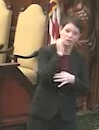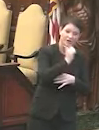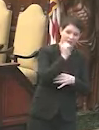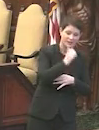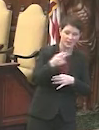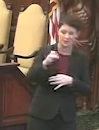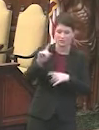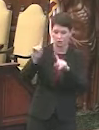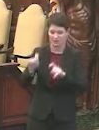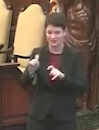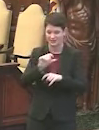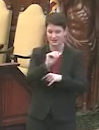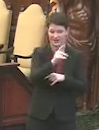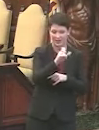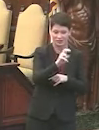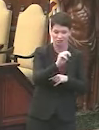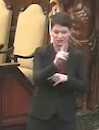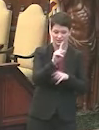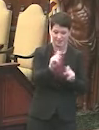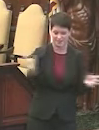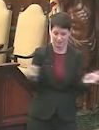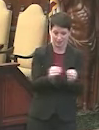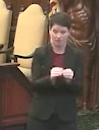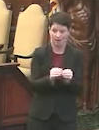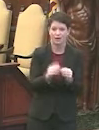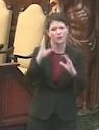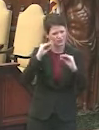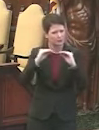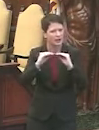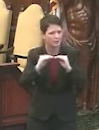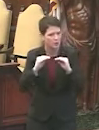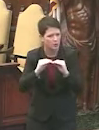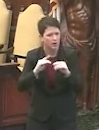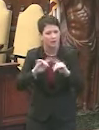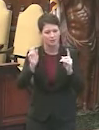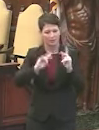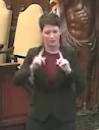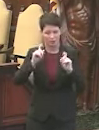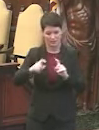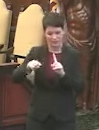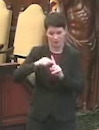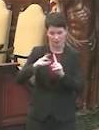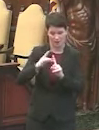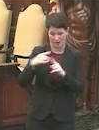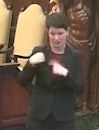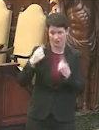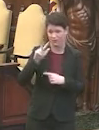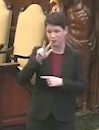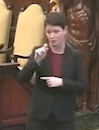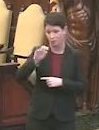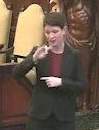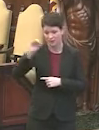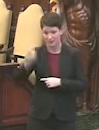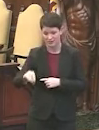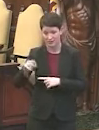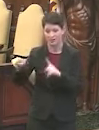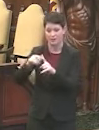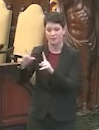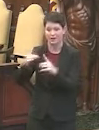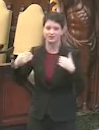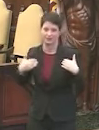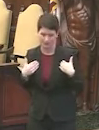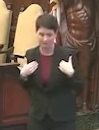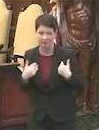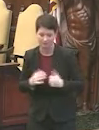test and the antigen test combined. That's so far. Now, expect more. And of those people tested, 3.8% of the people tested positive.